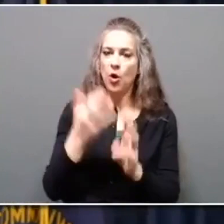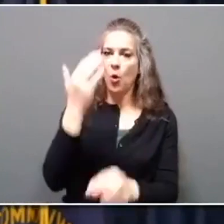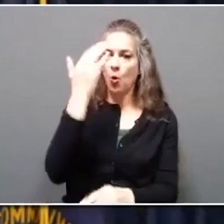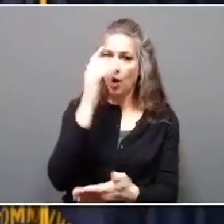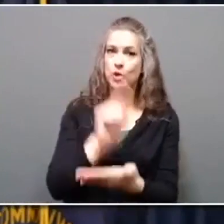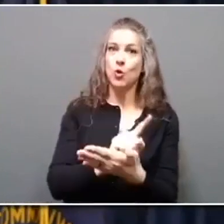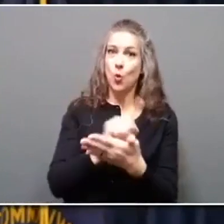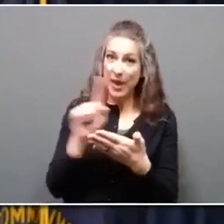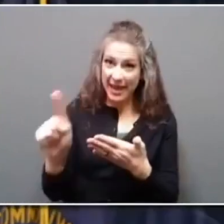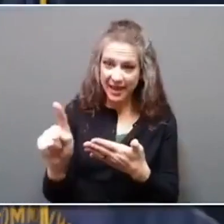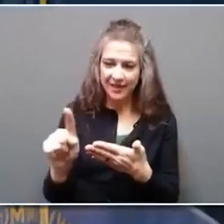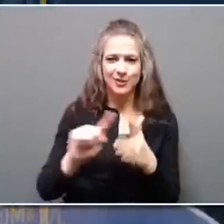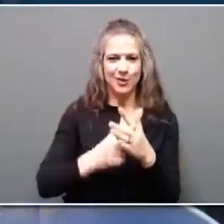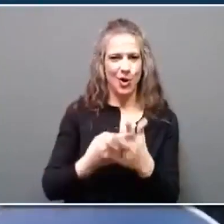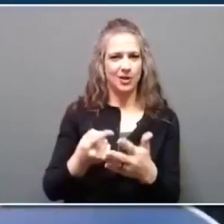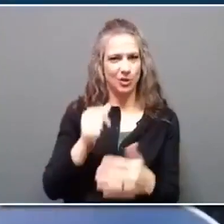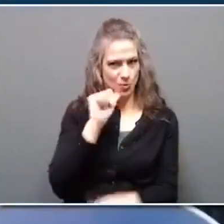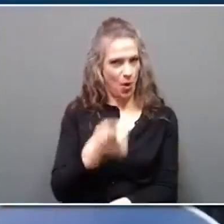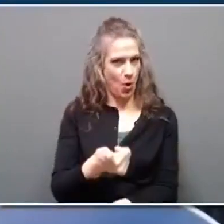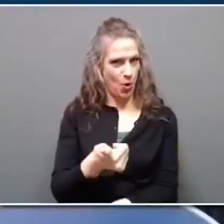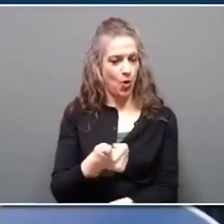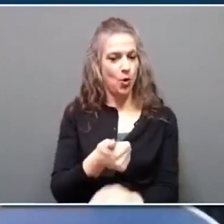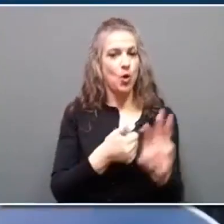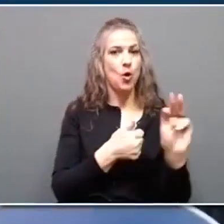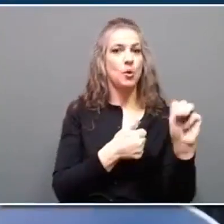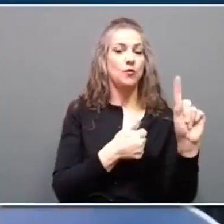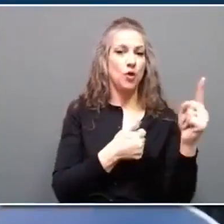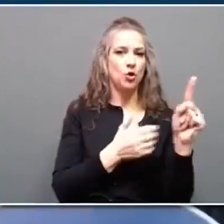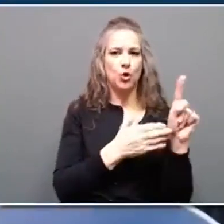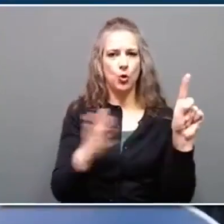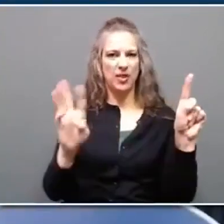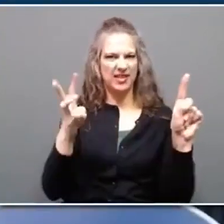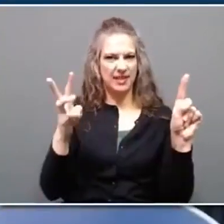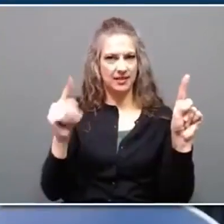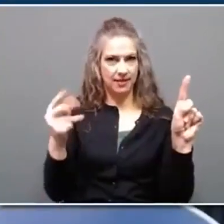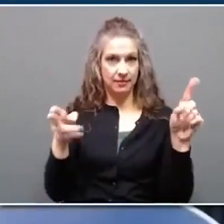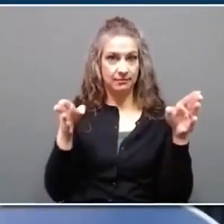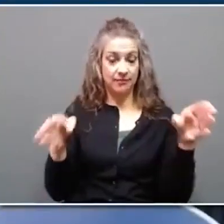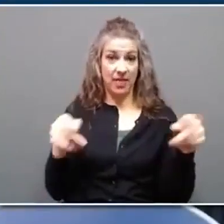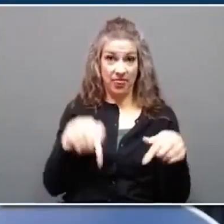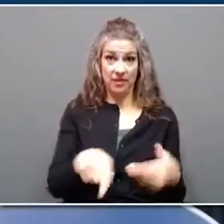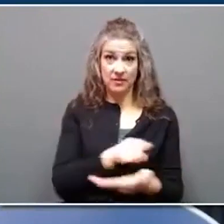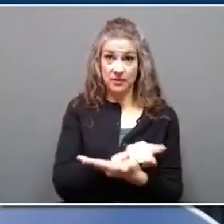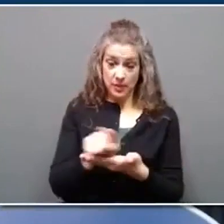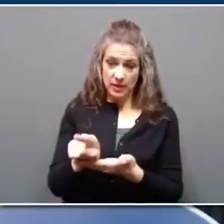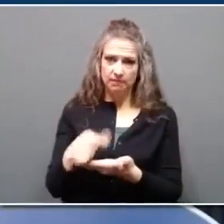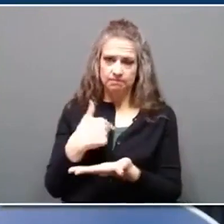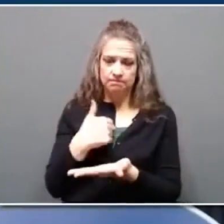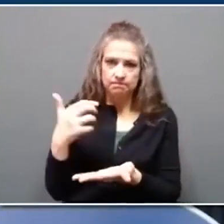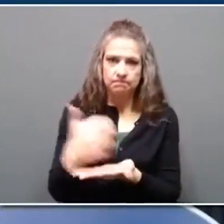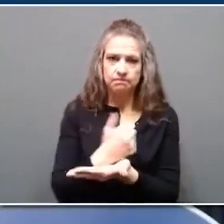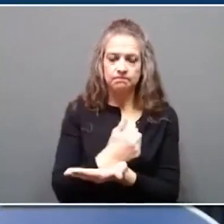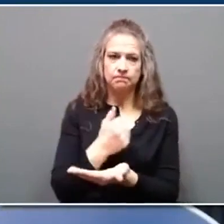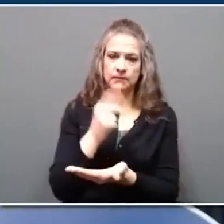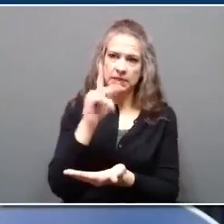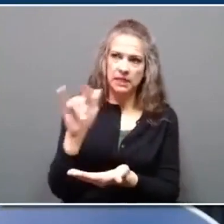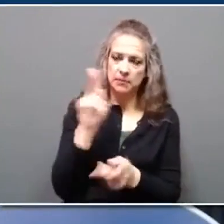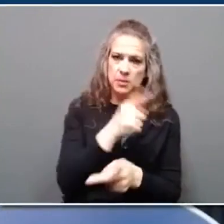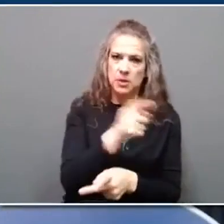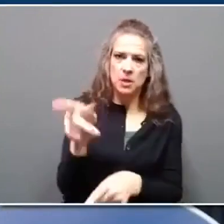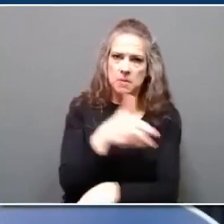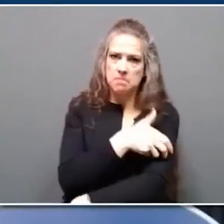March 1st, and goes through March 6th. This week is an opportunity to empower Kentuckians to take